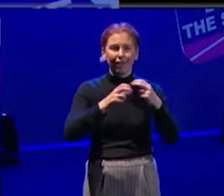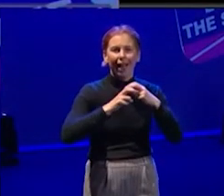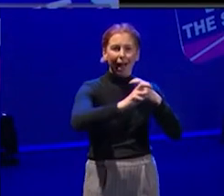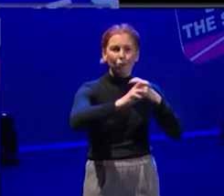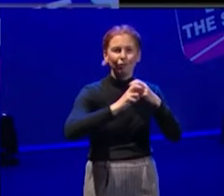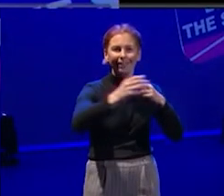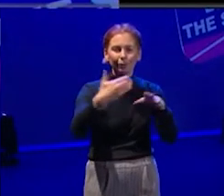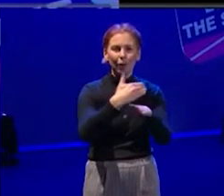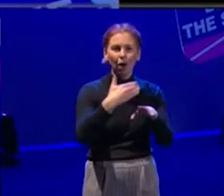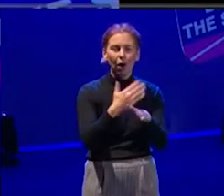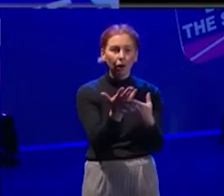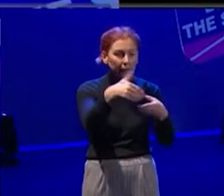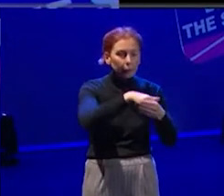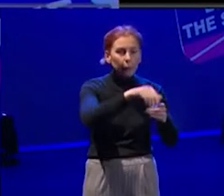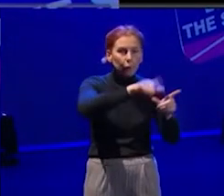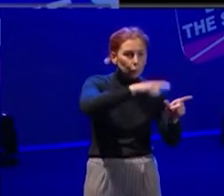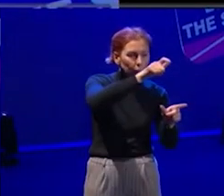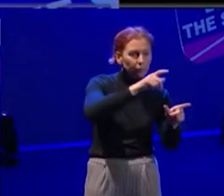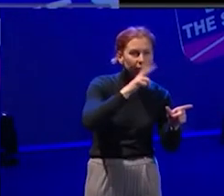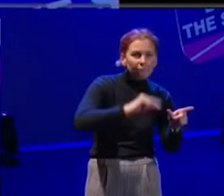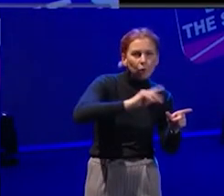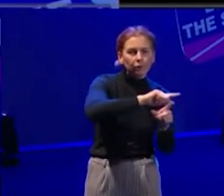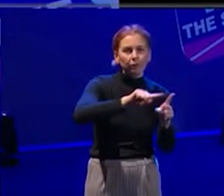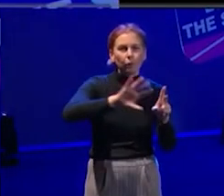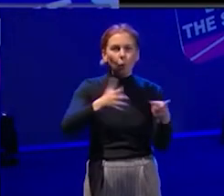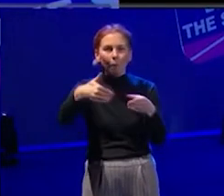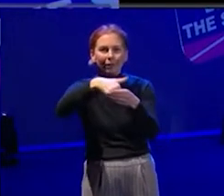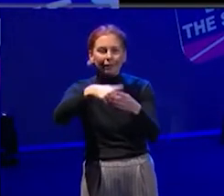voice or the participant voice or whoever the community group is, yeah, 100%.